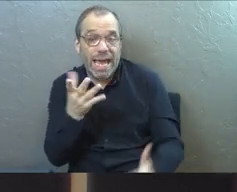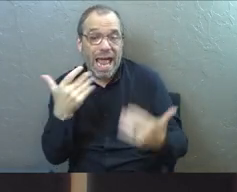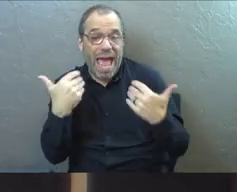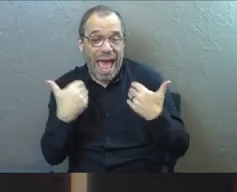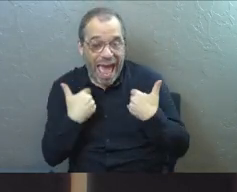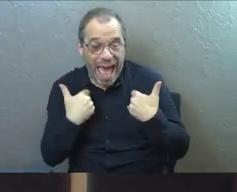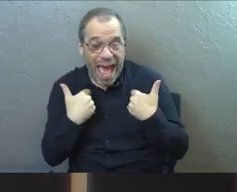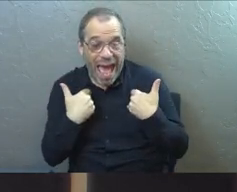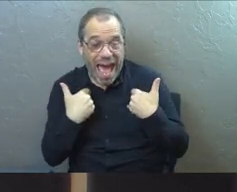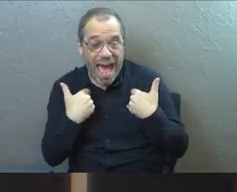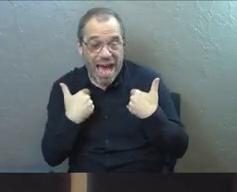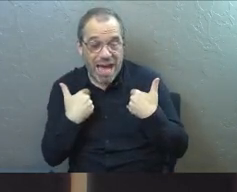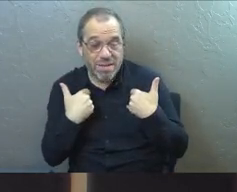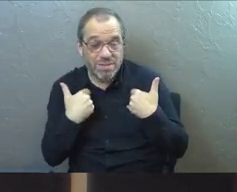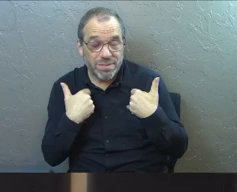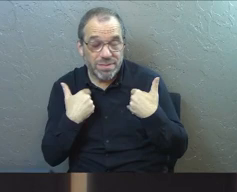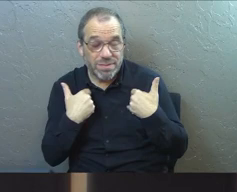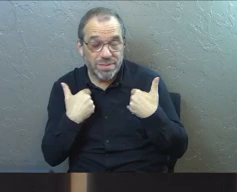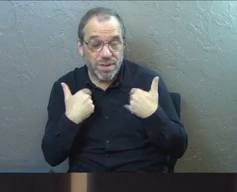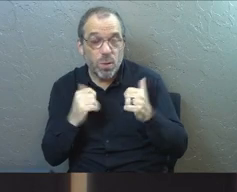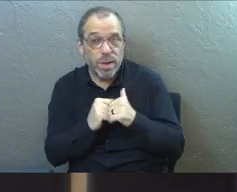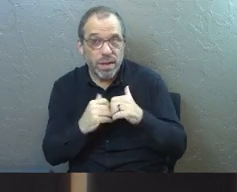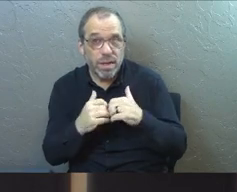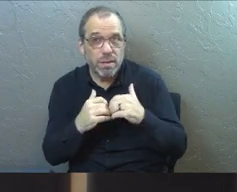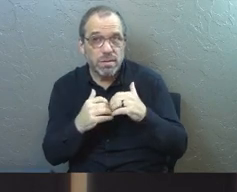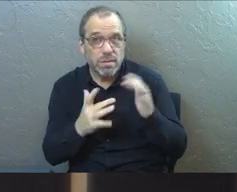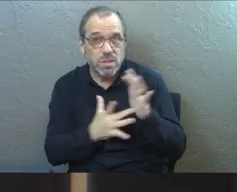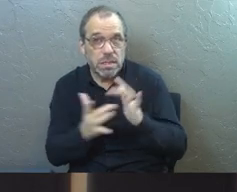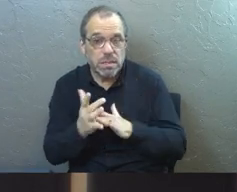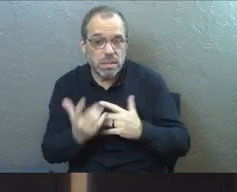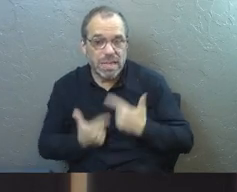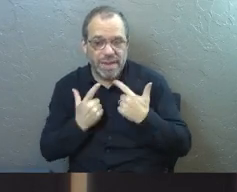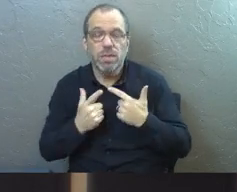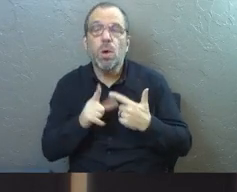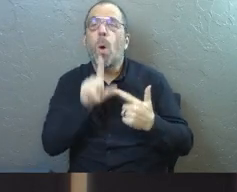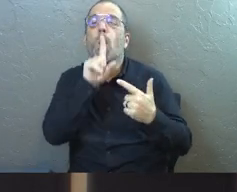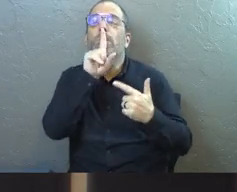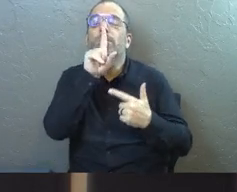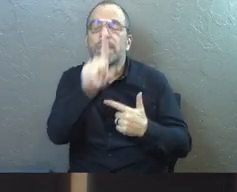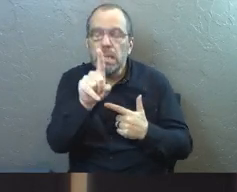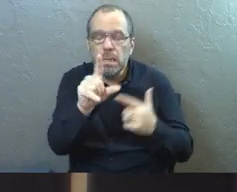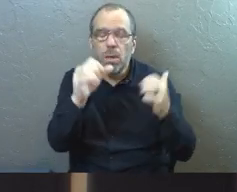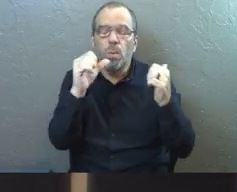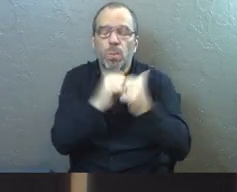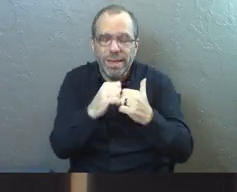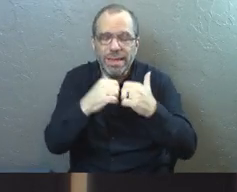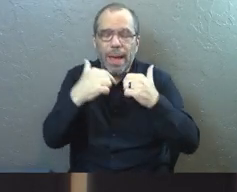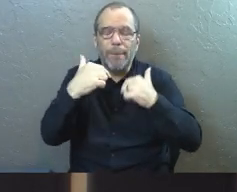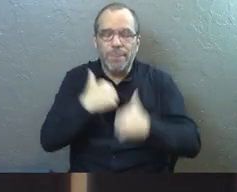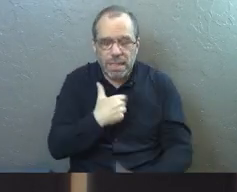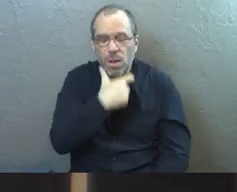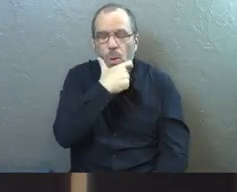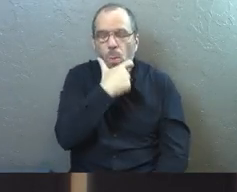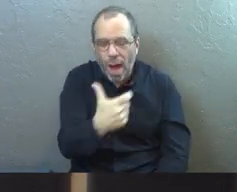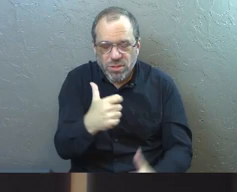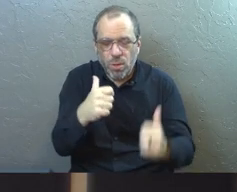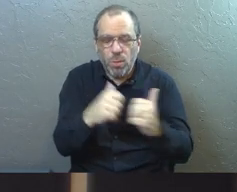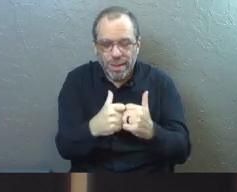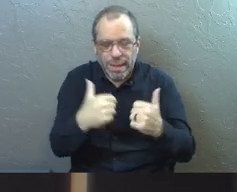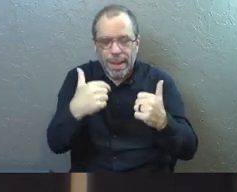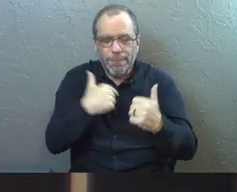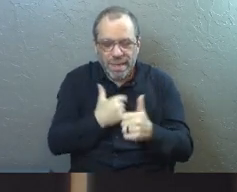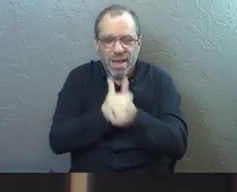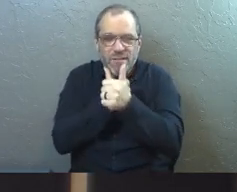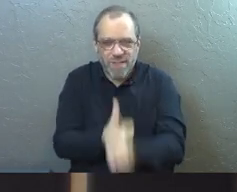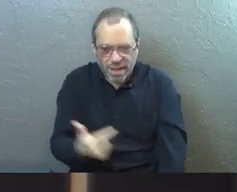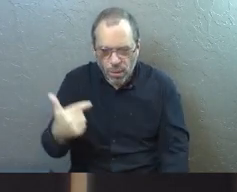life. Jesus is so relational. He's saying, be with me. Listen to me. Watch what I do. When you follow,